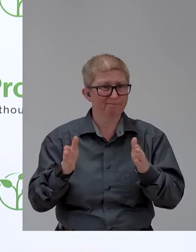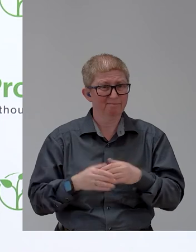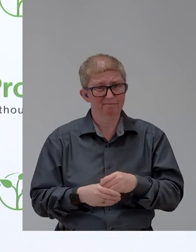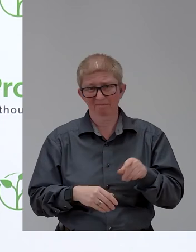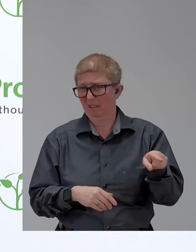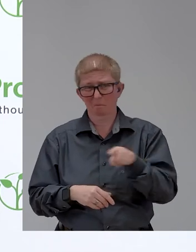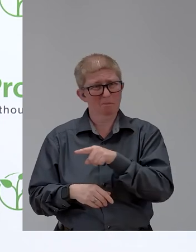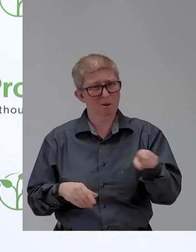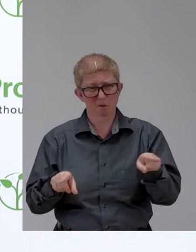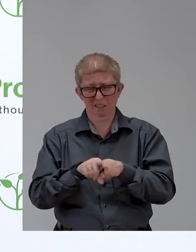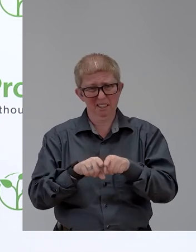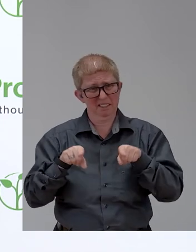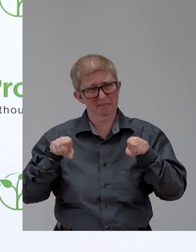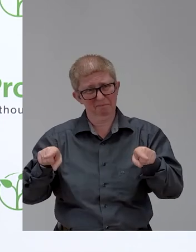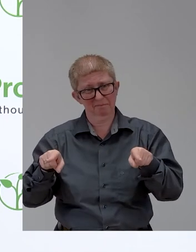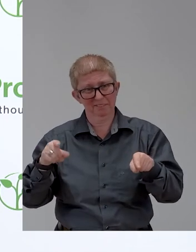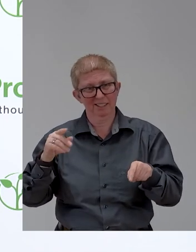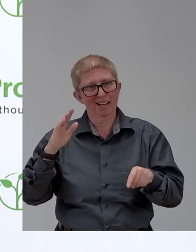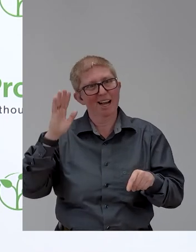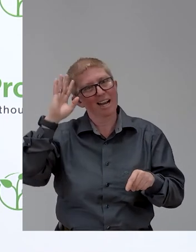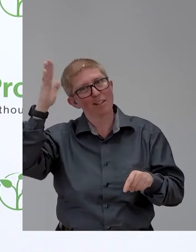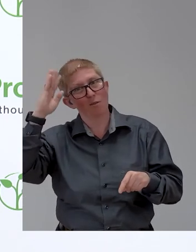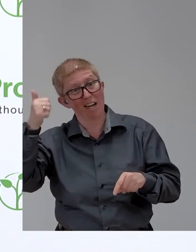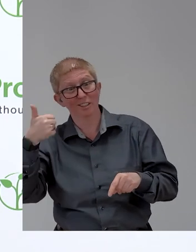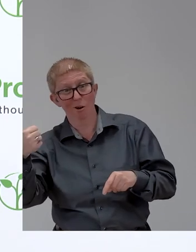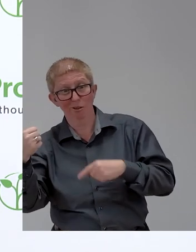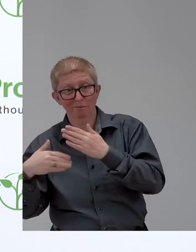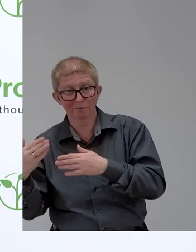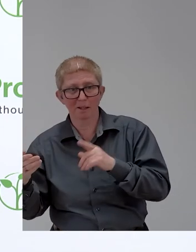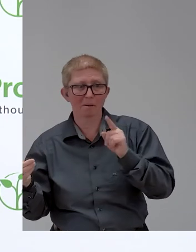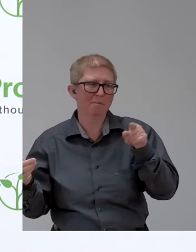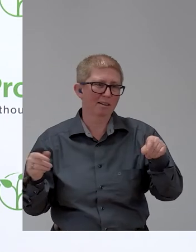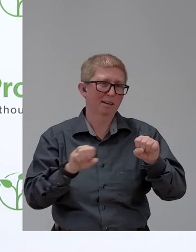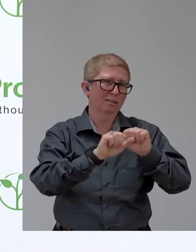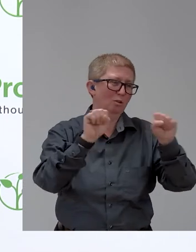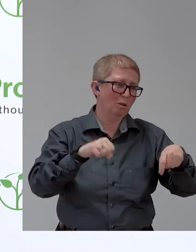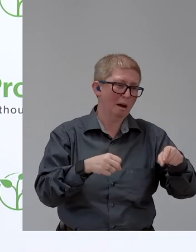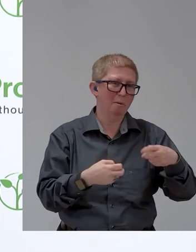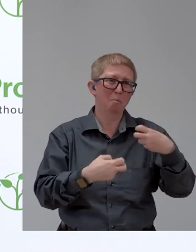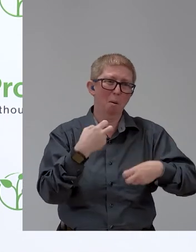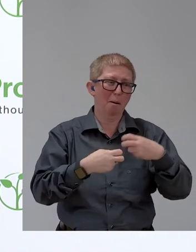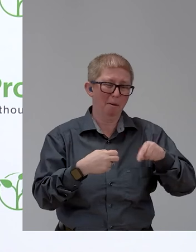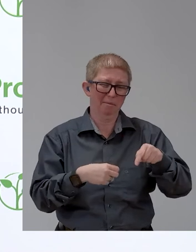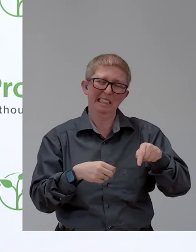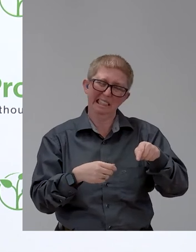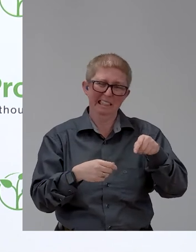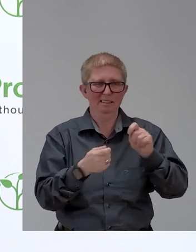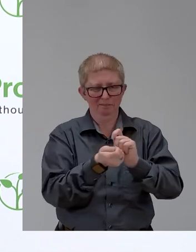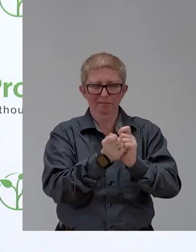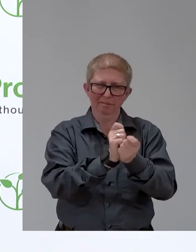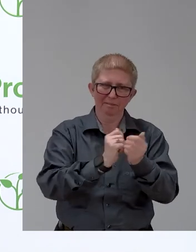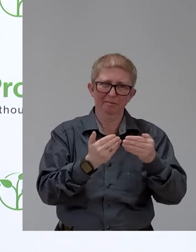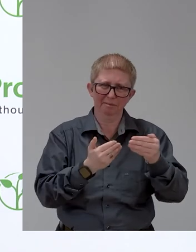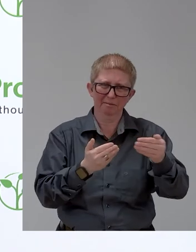We have those things to celebrate and we have a systematic problem of change. Professor Stein made a similar